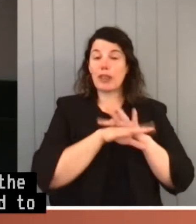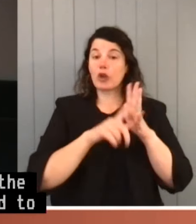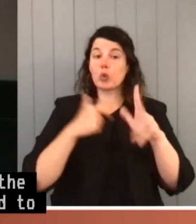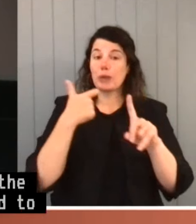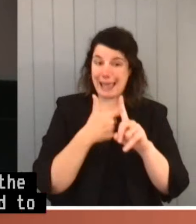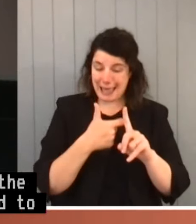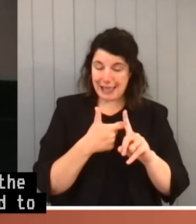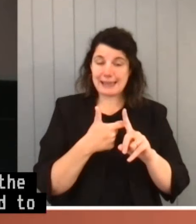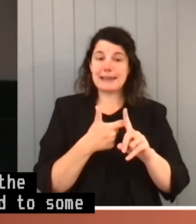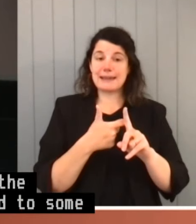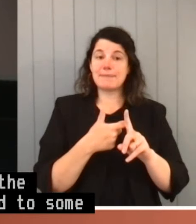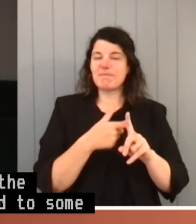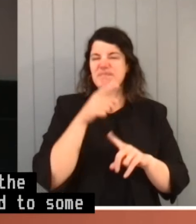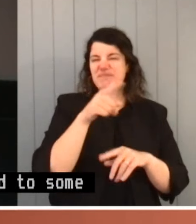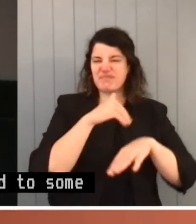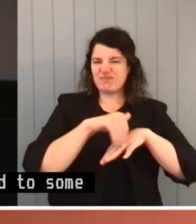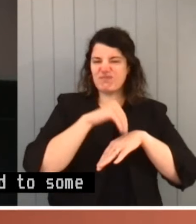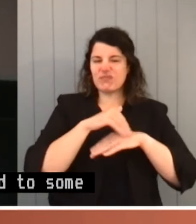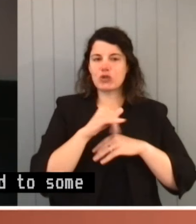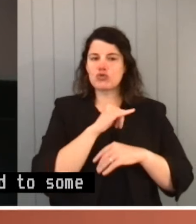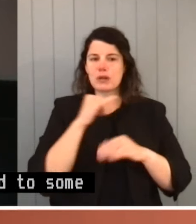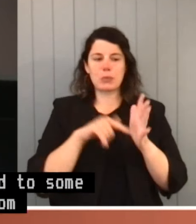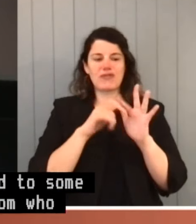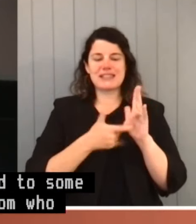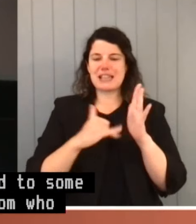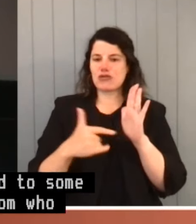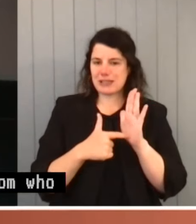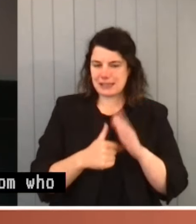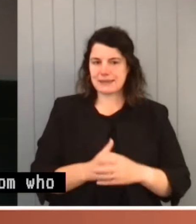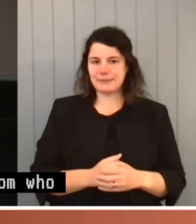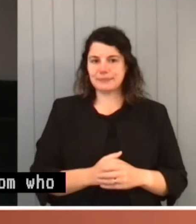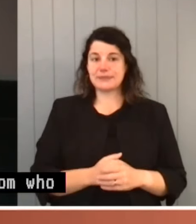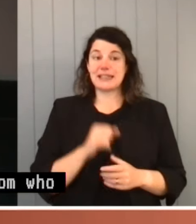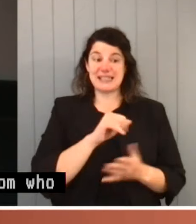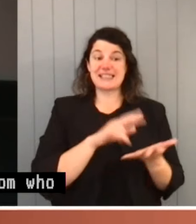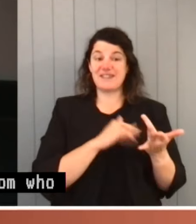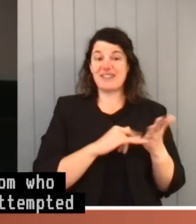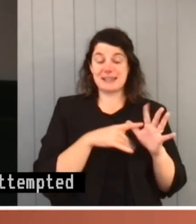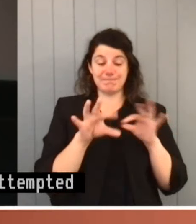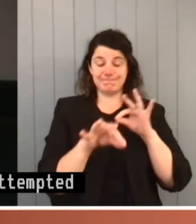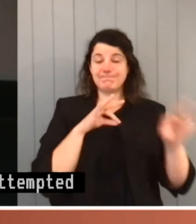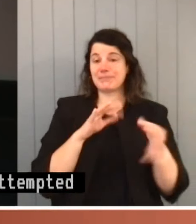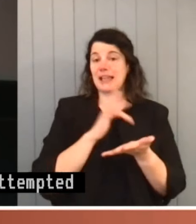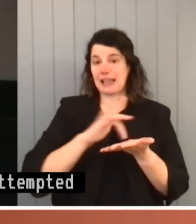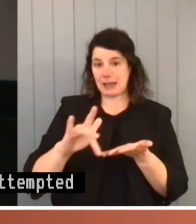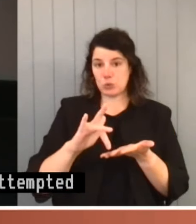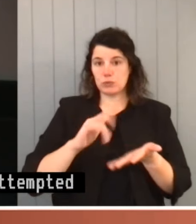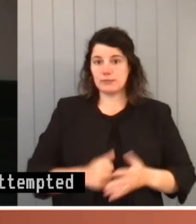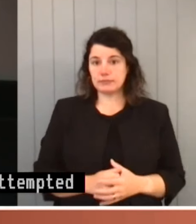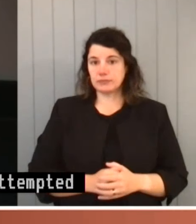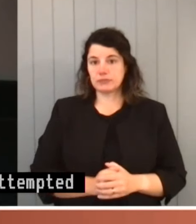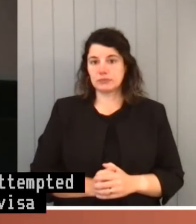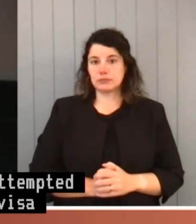carried out some sort of attempted terrorist act. And his visa was cancelled. And the question was,